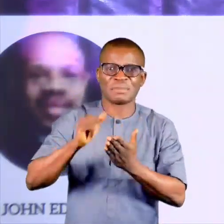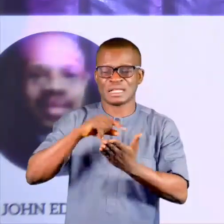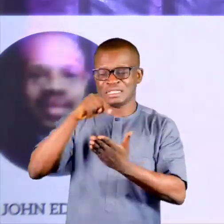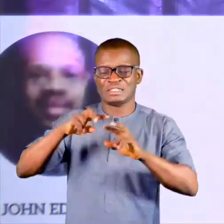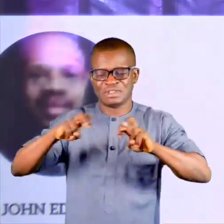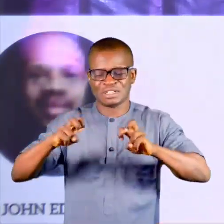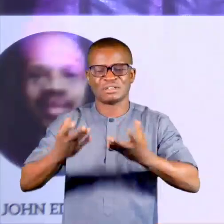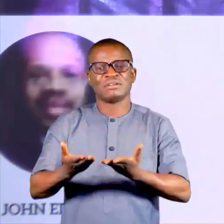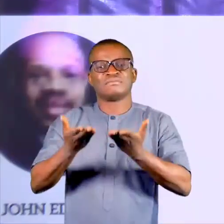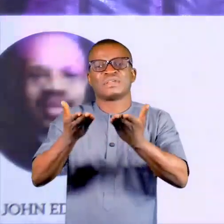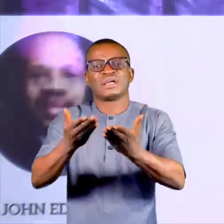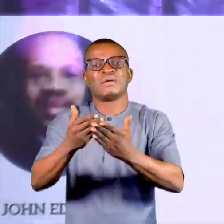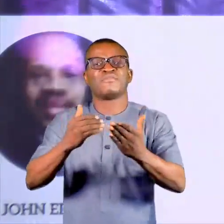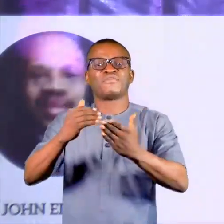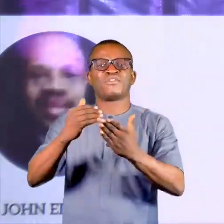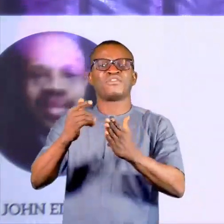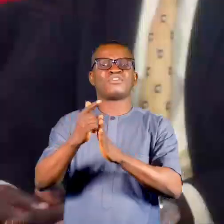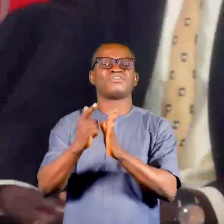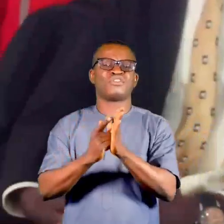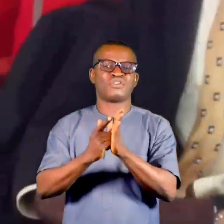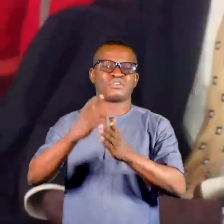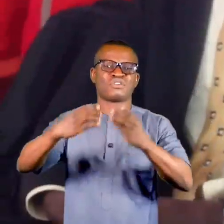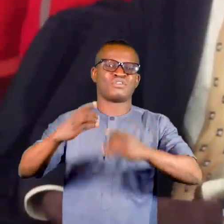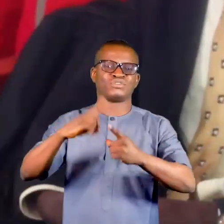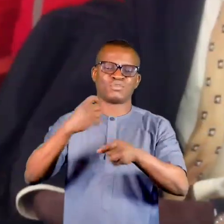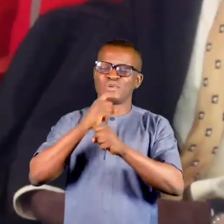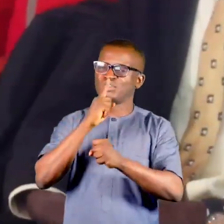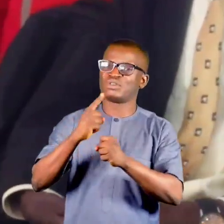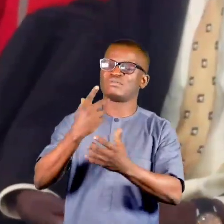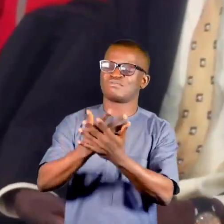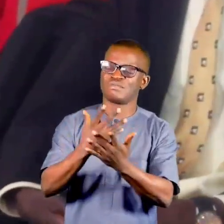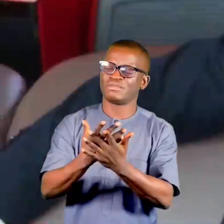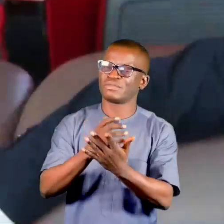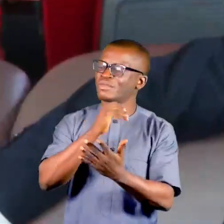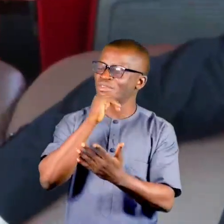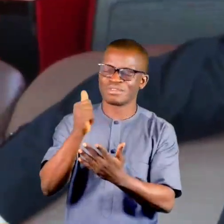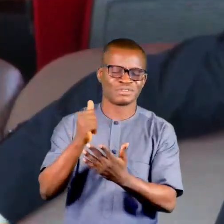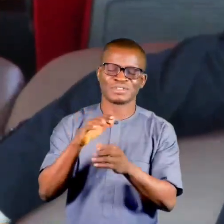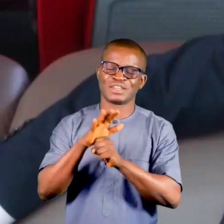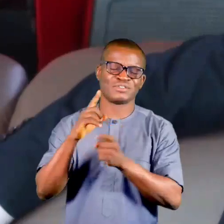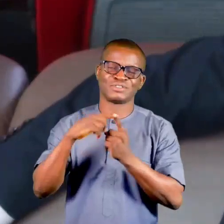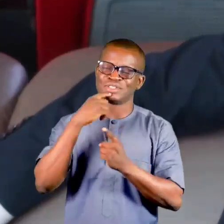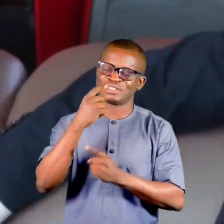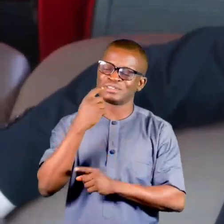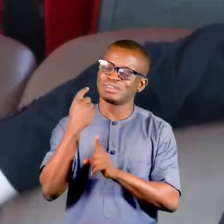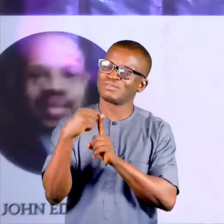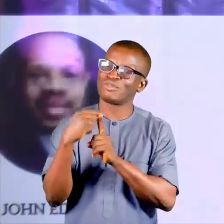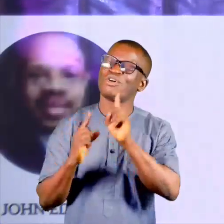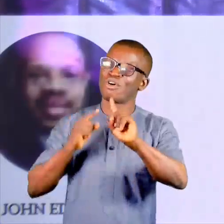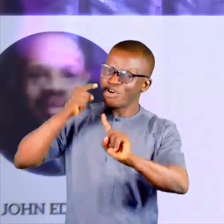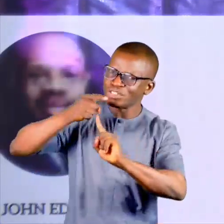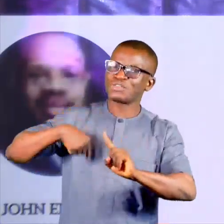these investigators before the law courts to ensure convictions. It is not enough to just say the